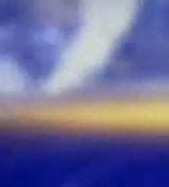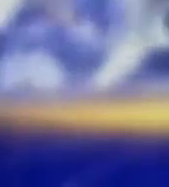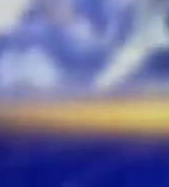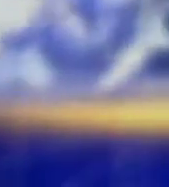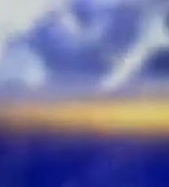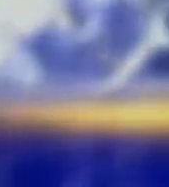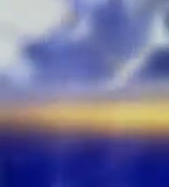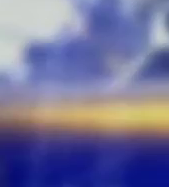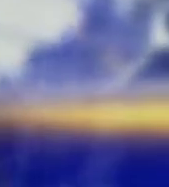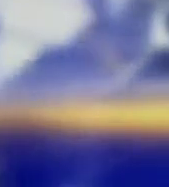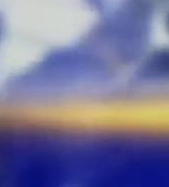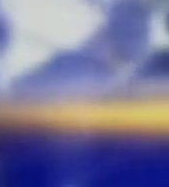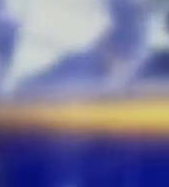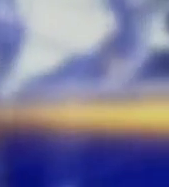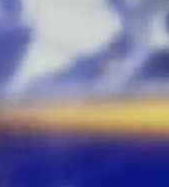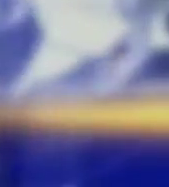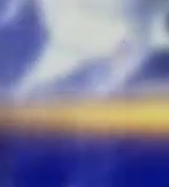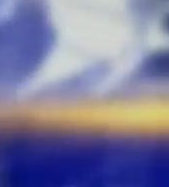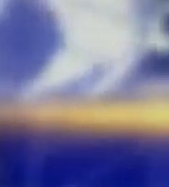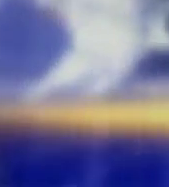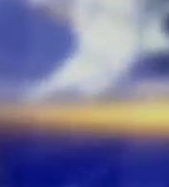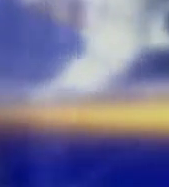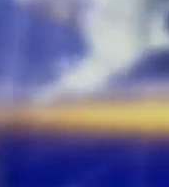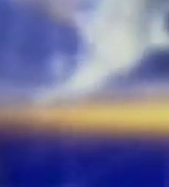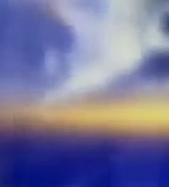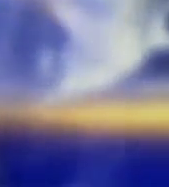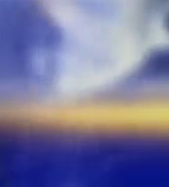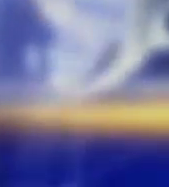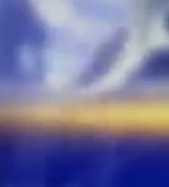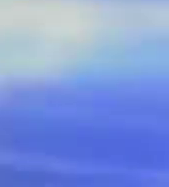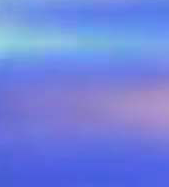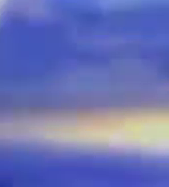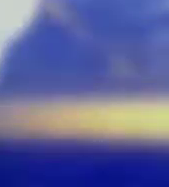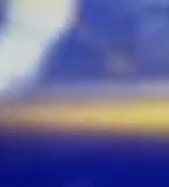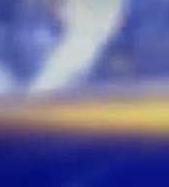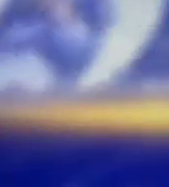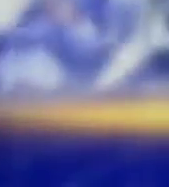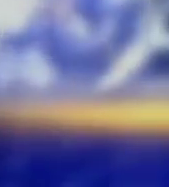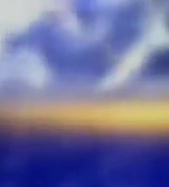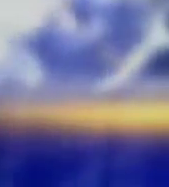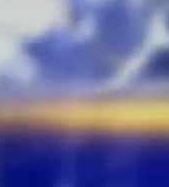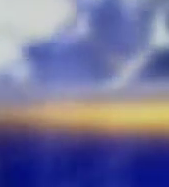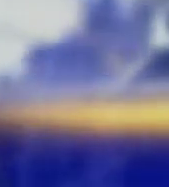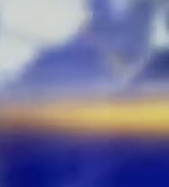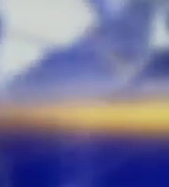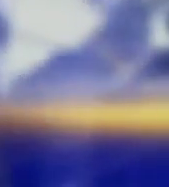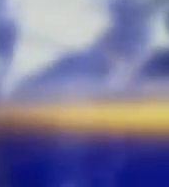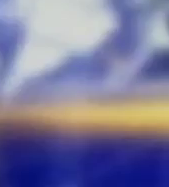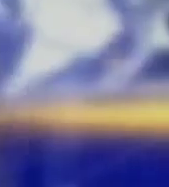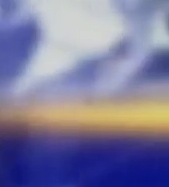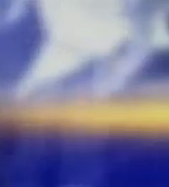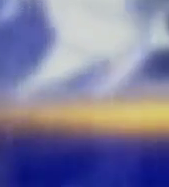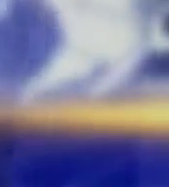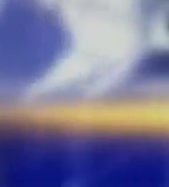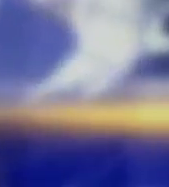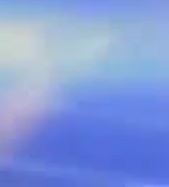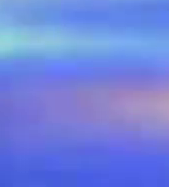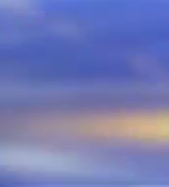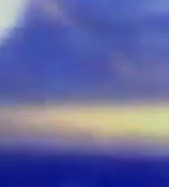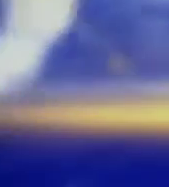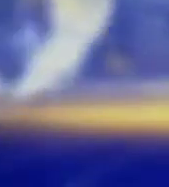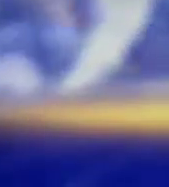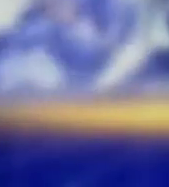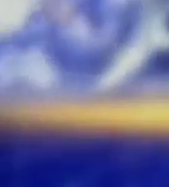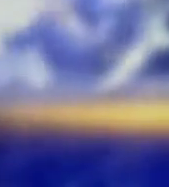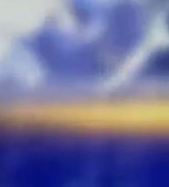the organization's next president, following what was the first-ever challenge to the U.S. nominee in the institution's history. The bank's board of directors said in a statement